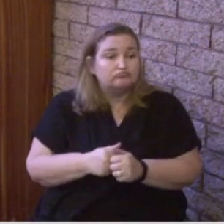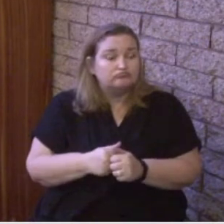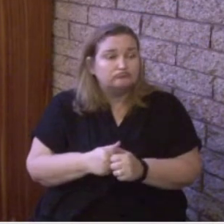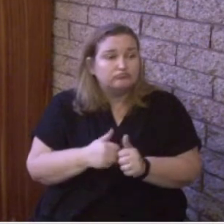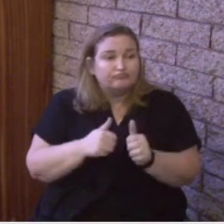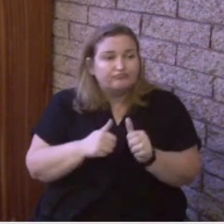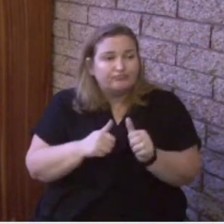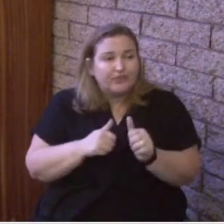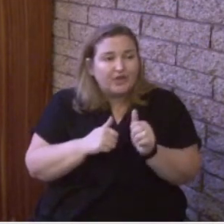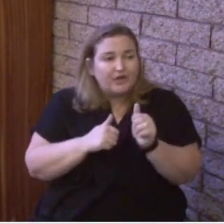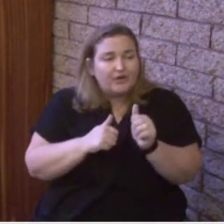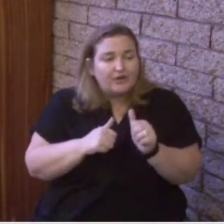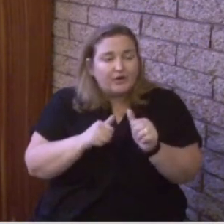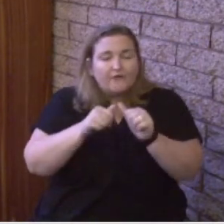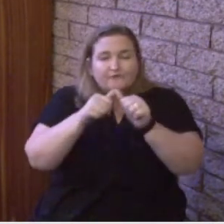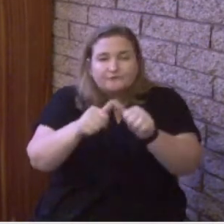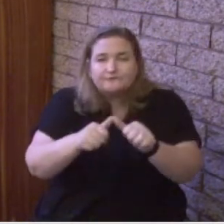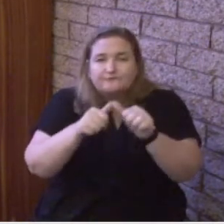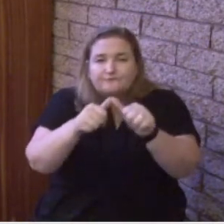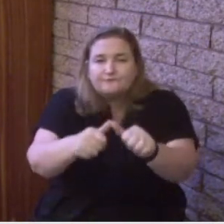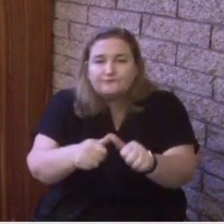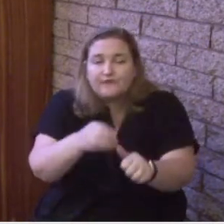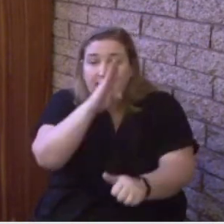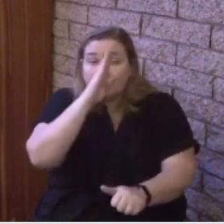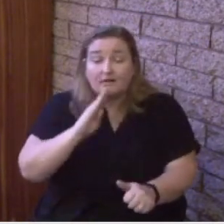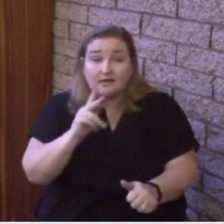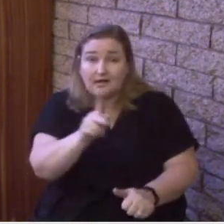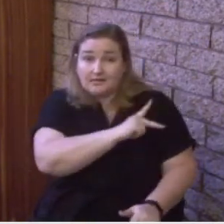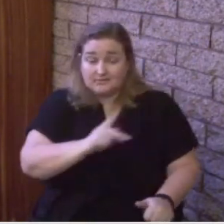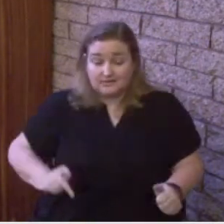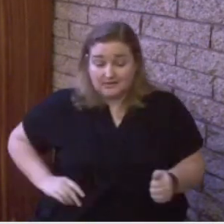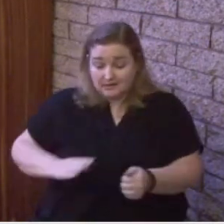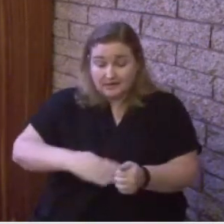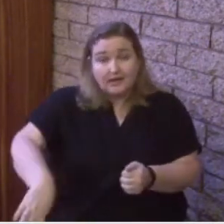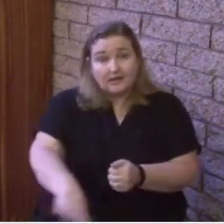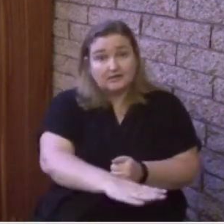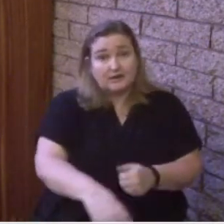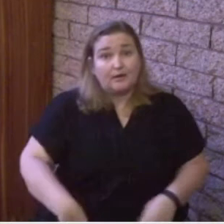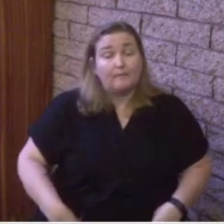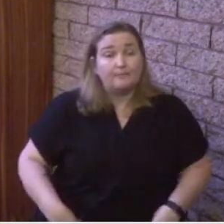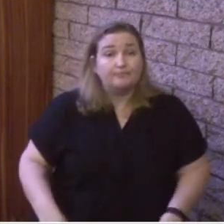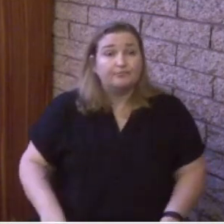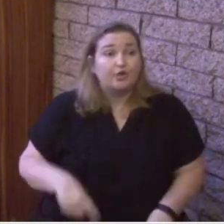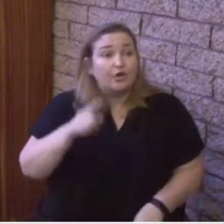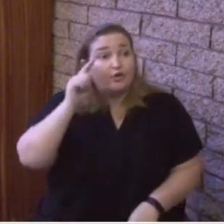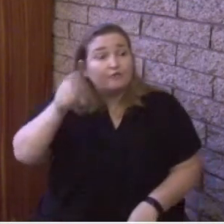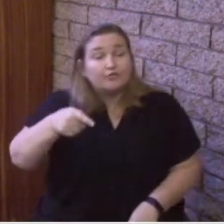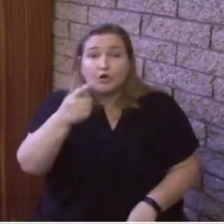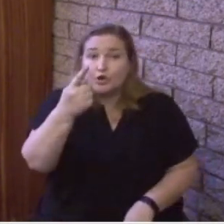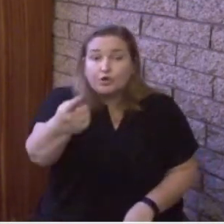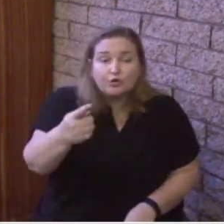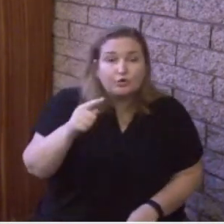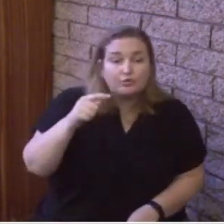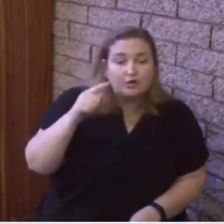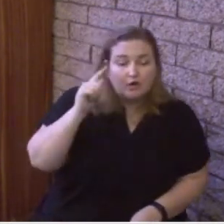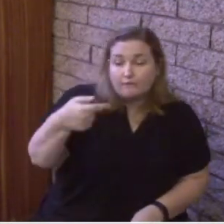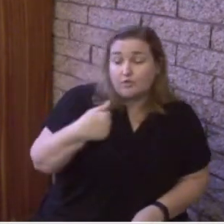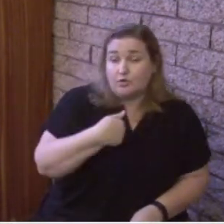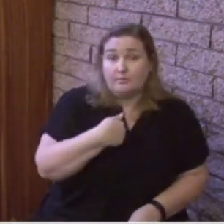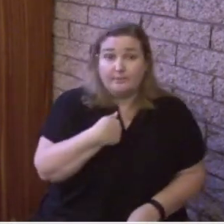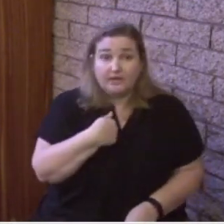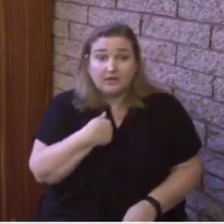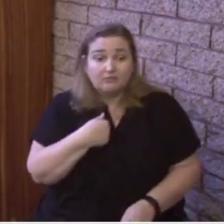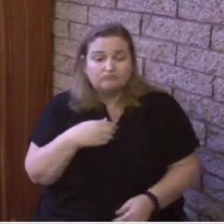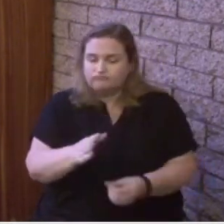It is God's desire for you and for me and for all who claim the name Christian or disciple of Christ to grow